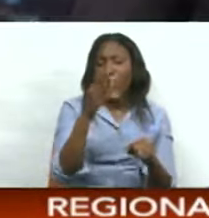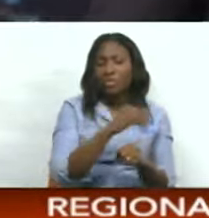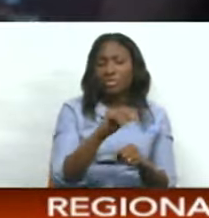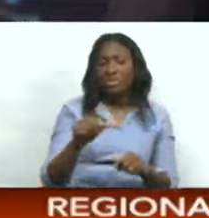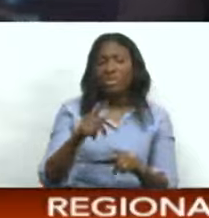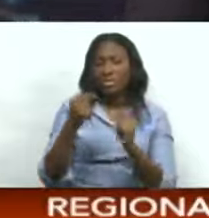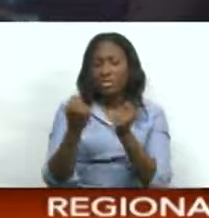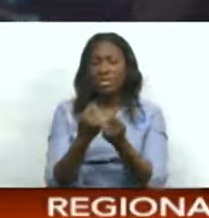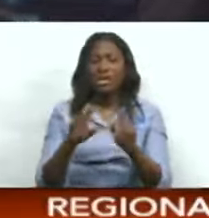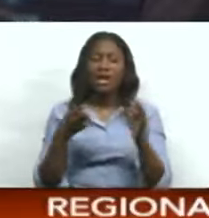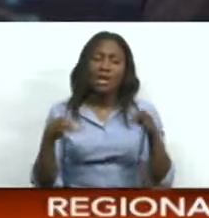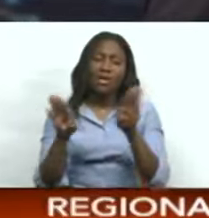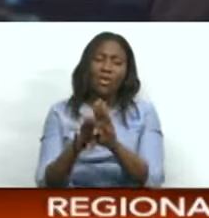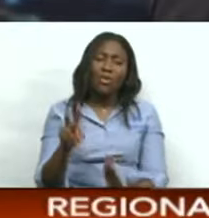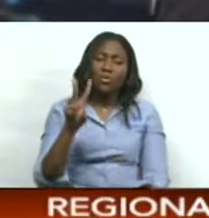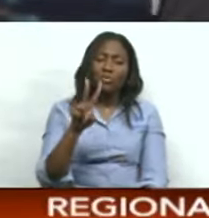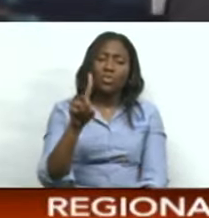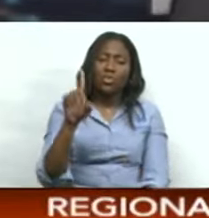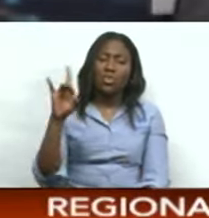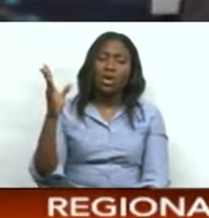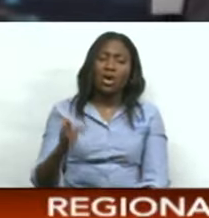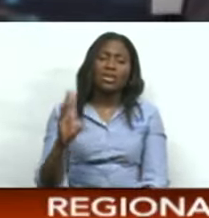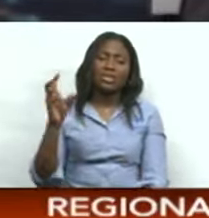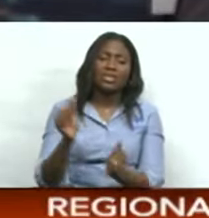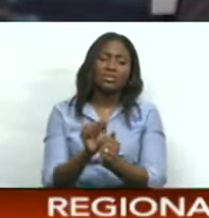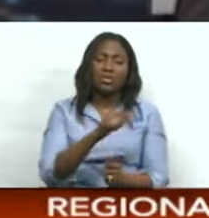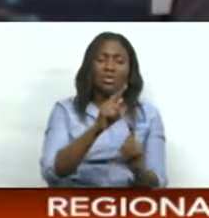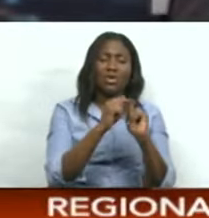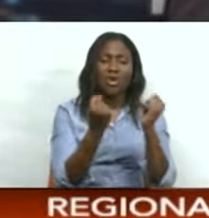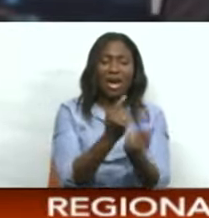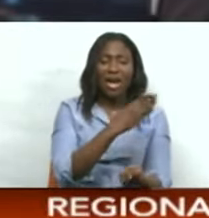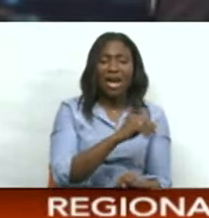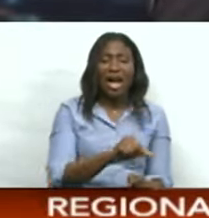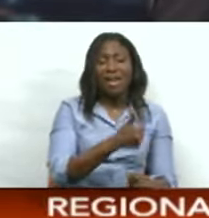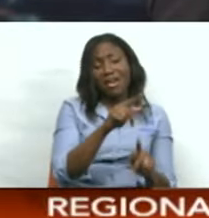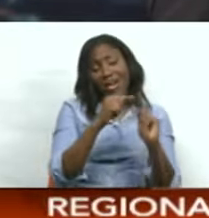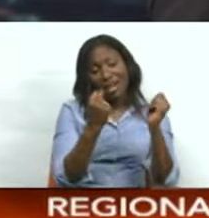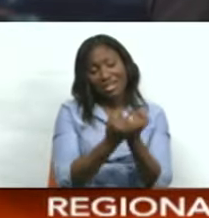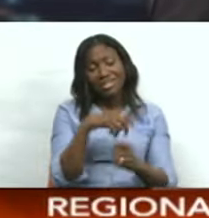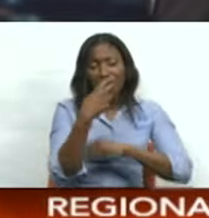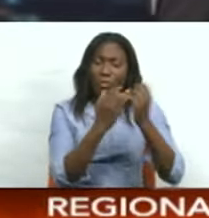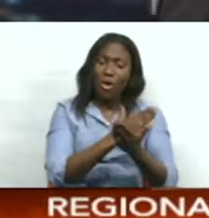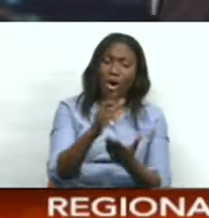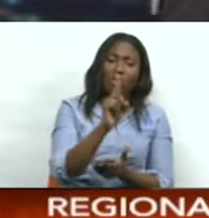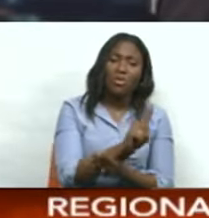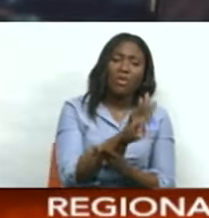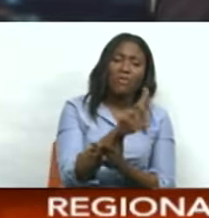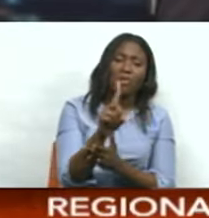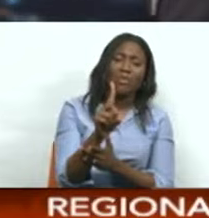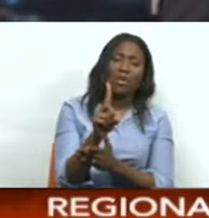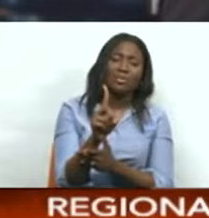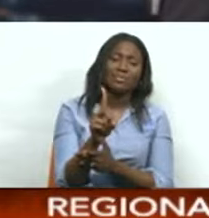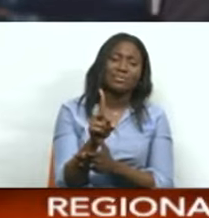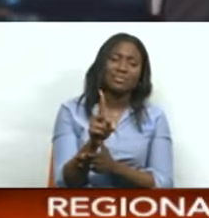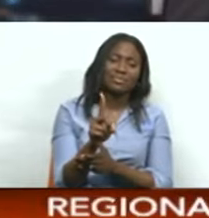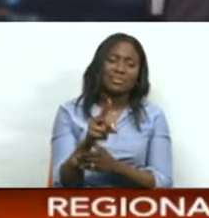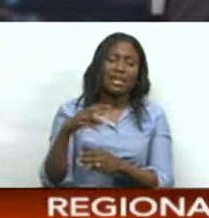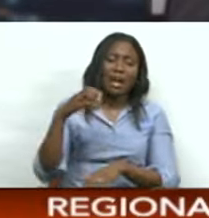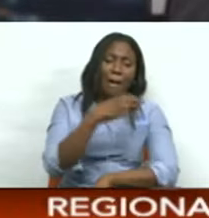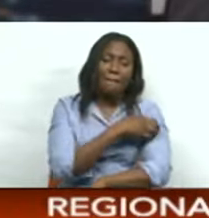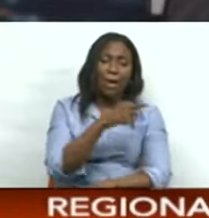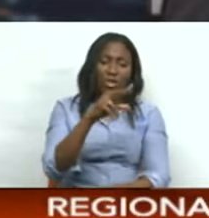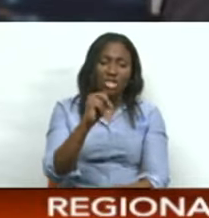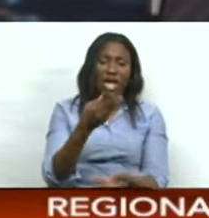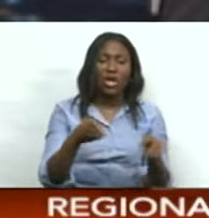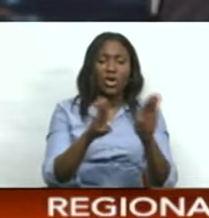Boys closed on 218 for six against Clark Road. And Victoria was bowled out for 141 at PowerGen. They closed